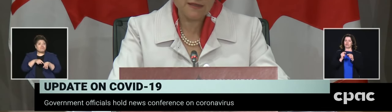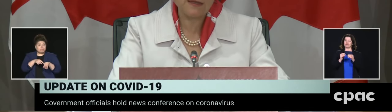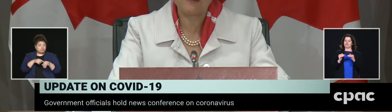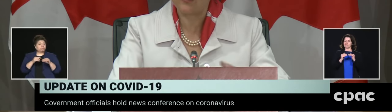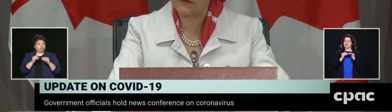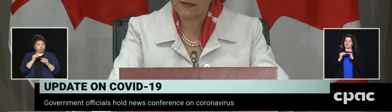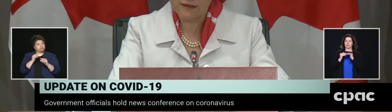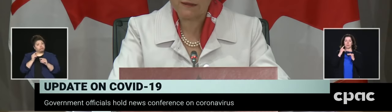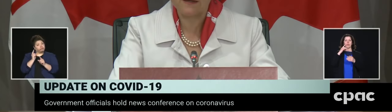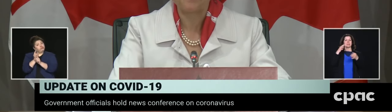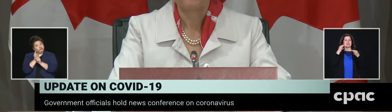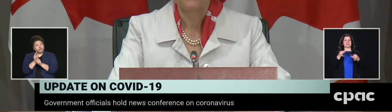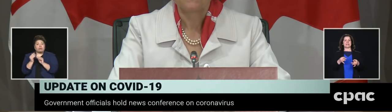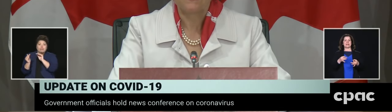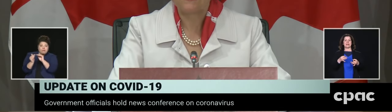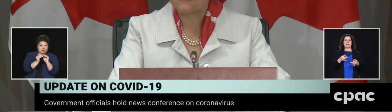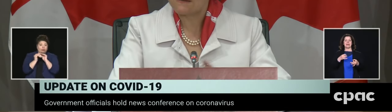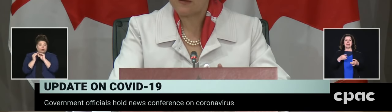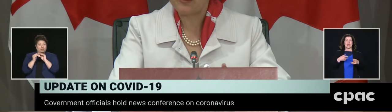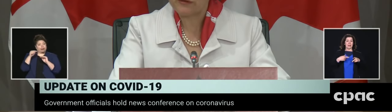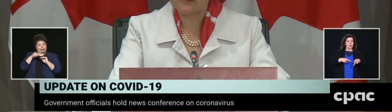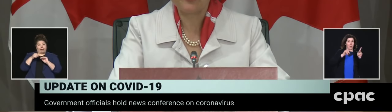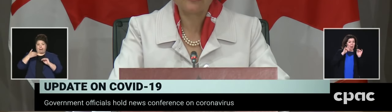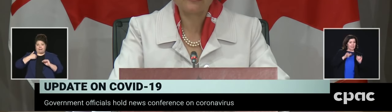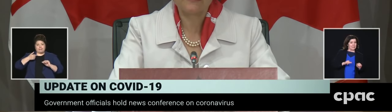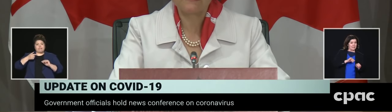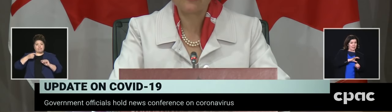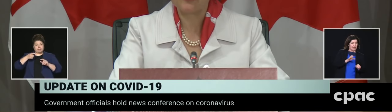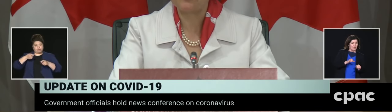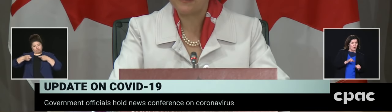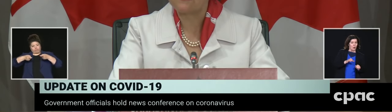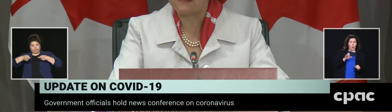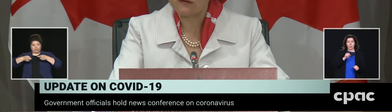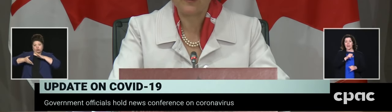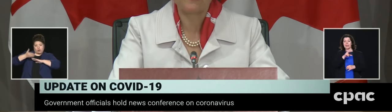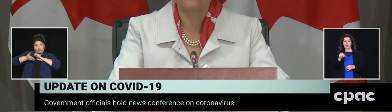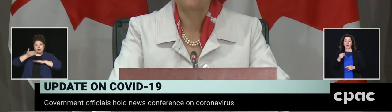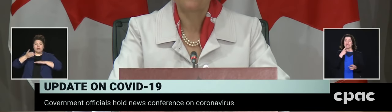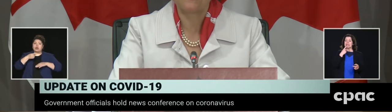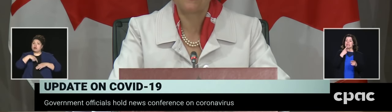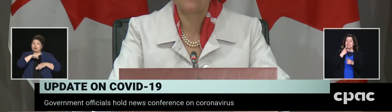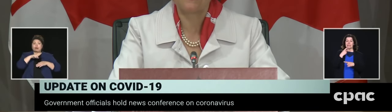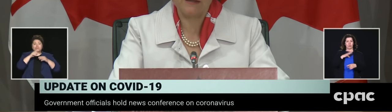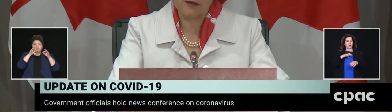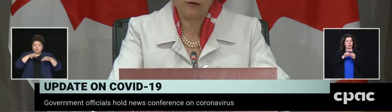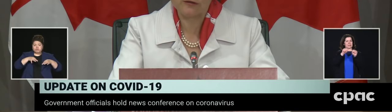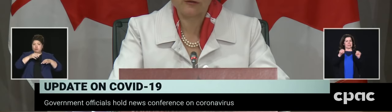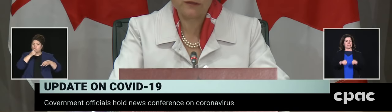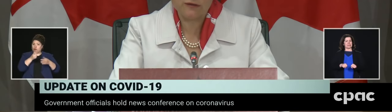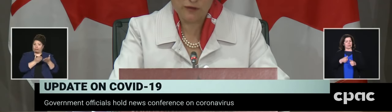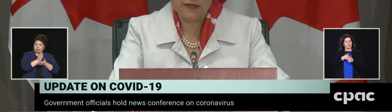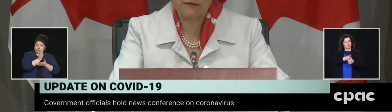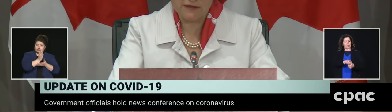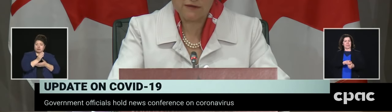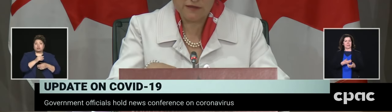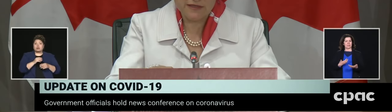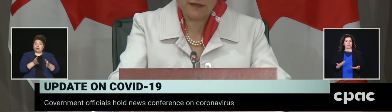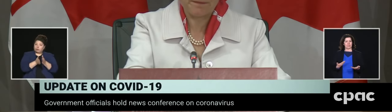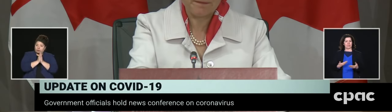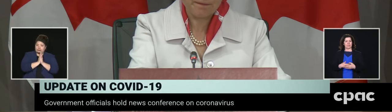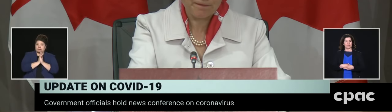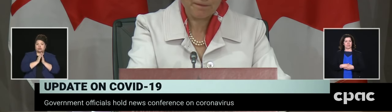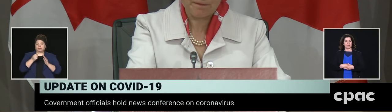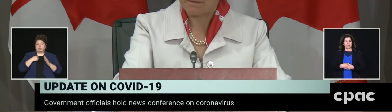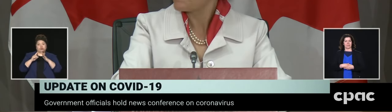d'asile au Canada. Et c'est important pour nous d'être un pays des droits et on continuera d'être